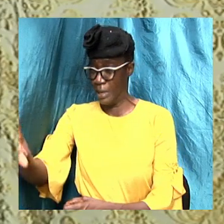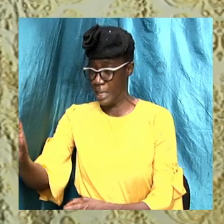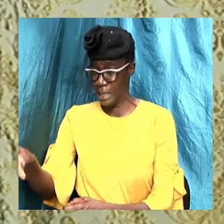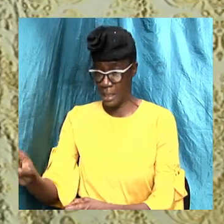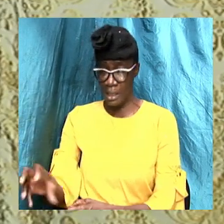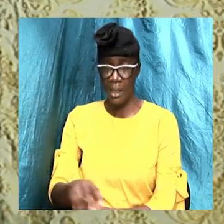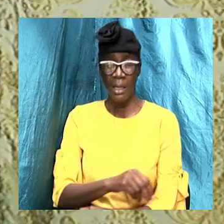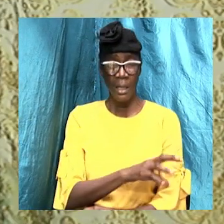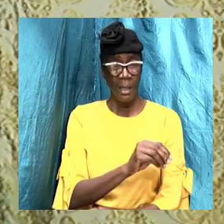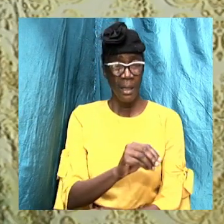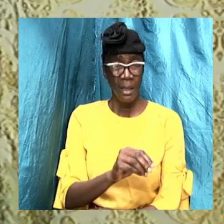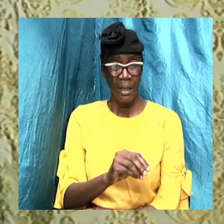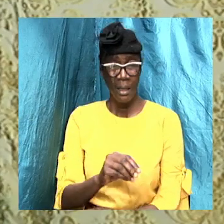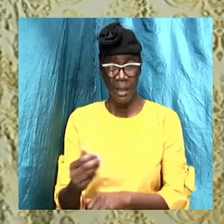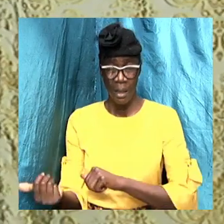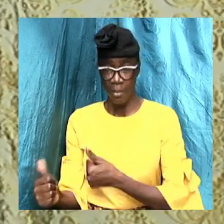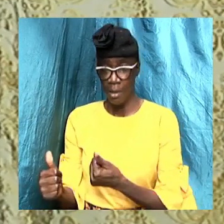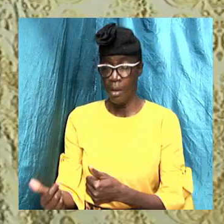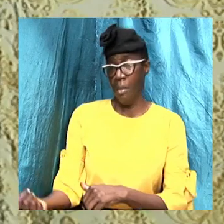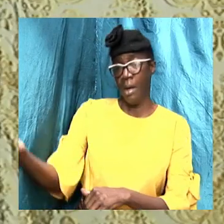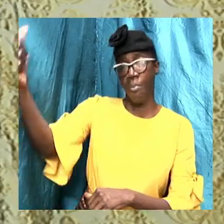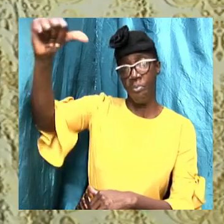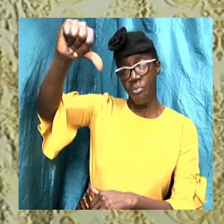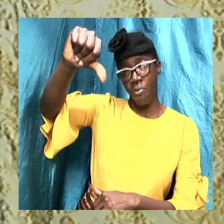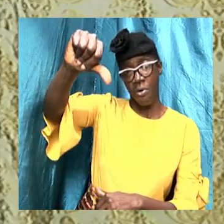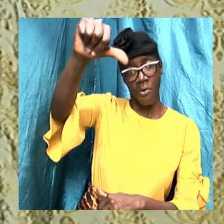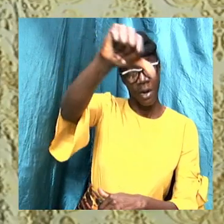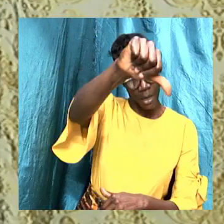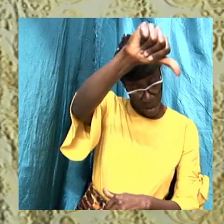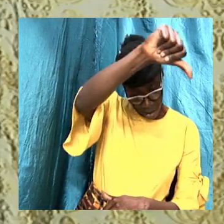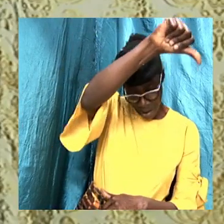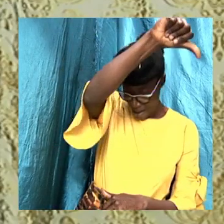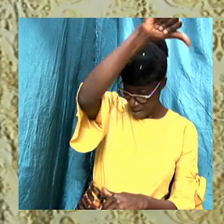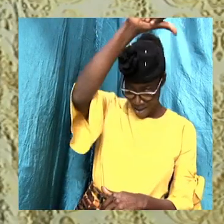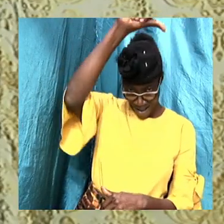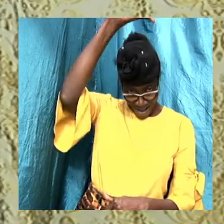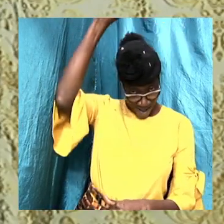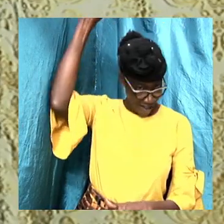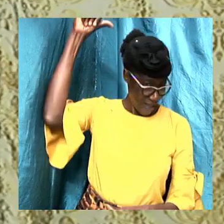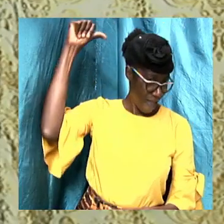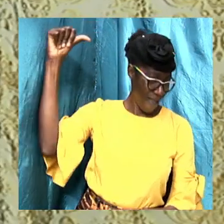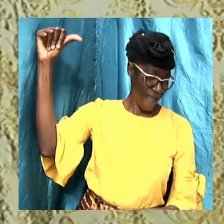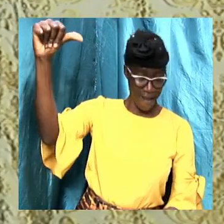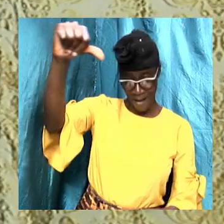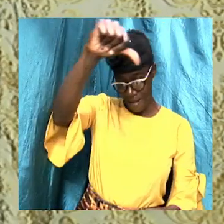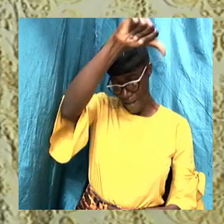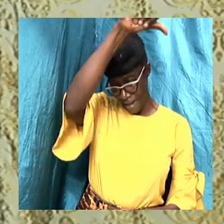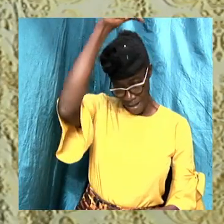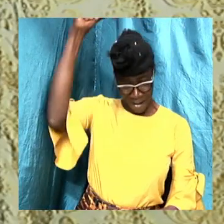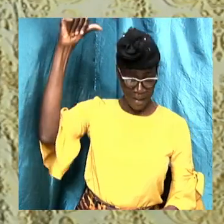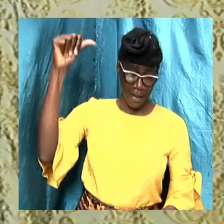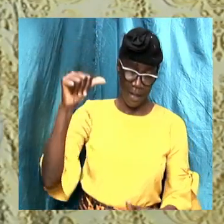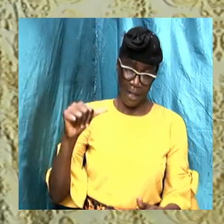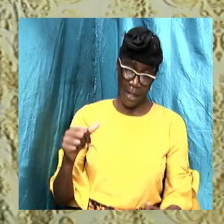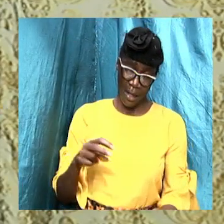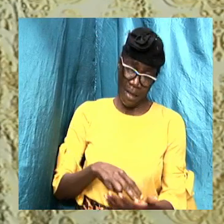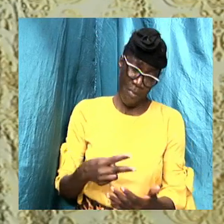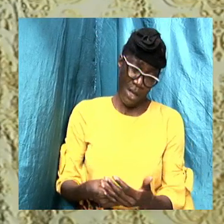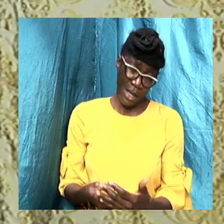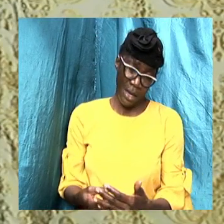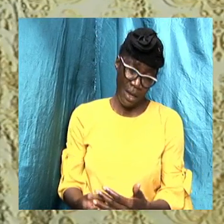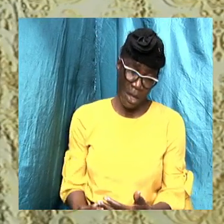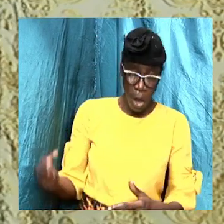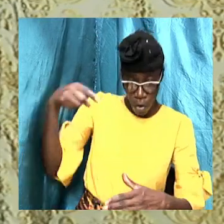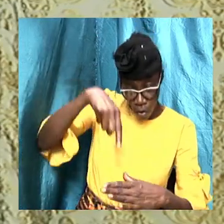our baptism by pouring would simply mean submerging by pouring